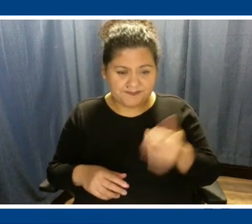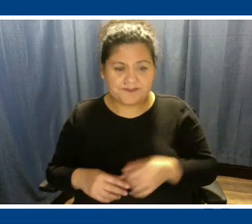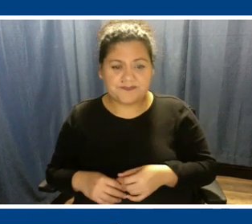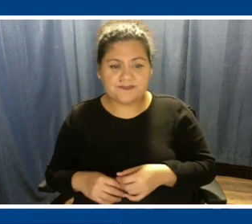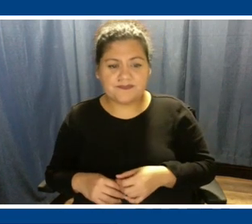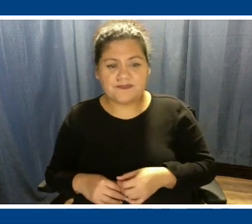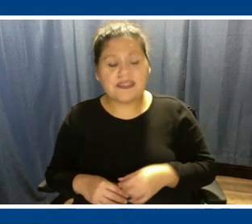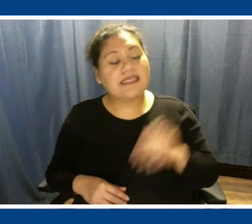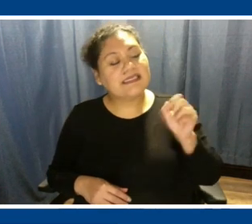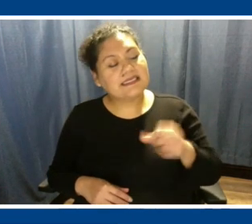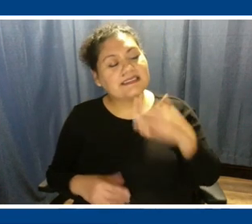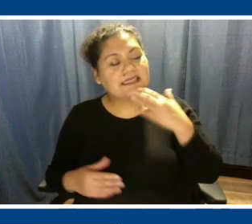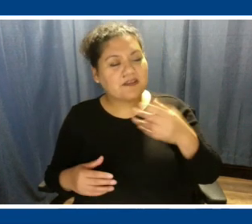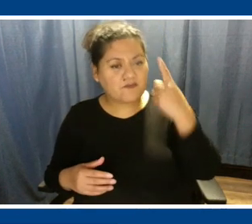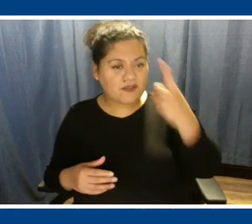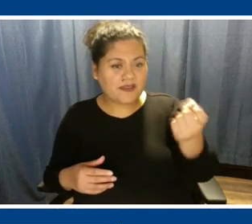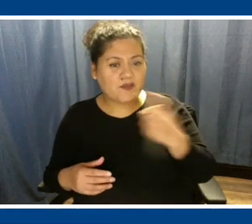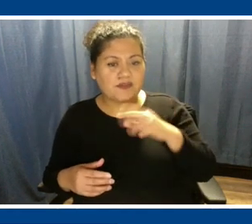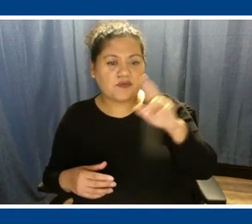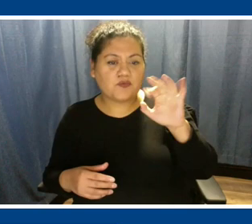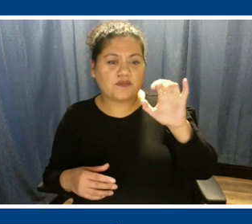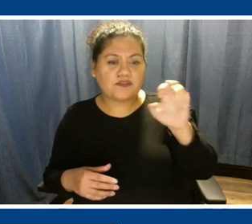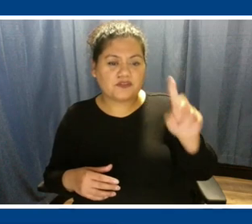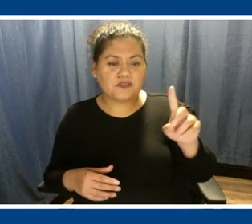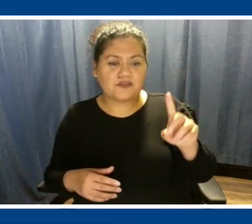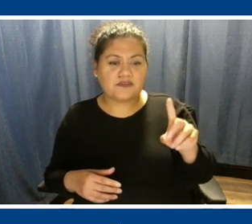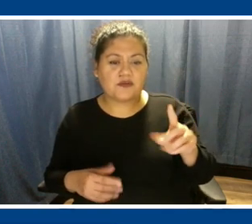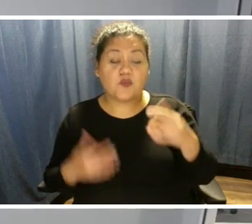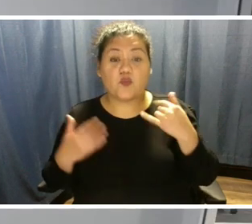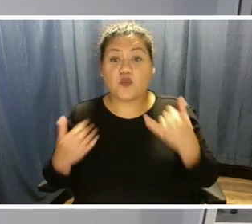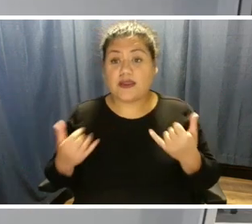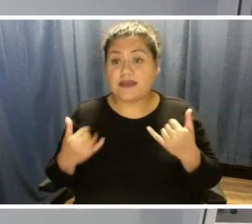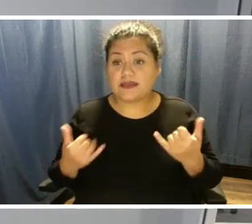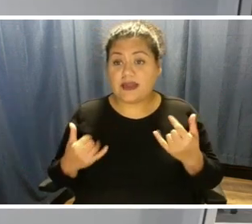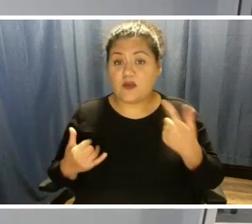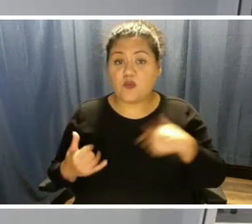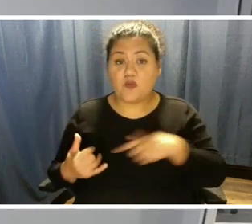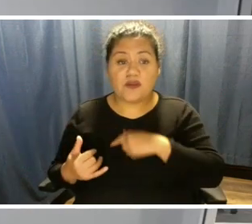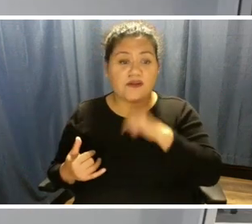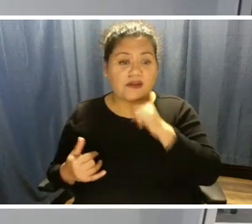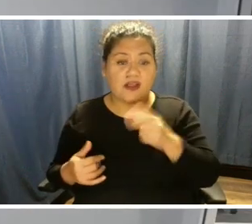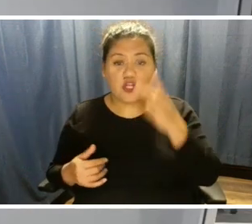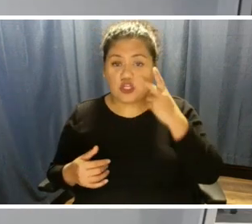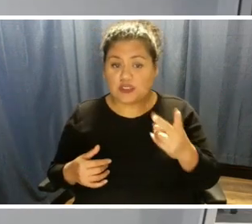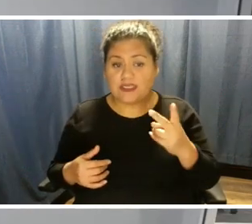that. Thank you for the question, Richard. Right now, we are not looking at fuel cells specifically.